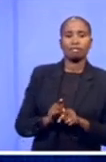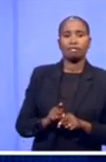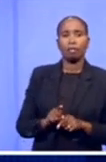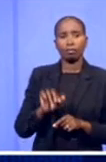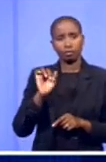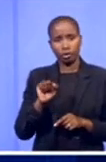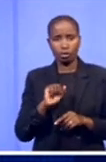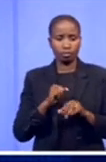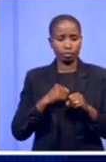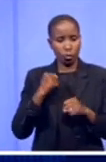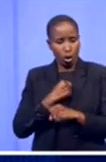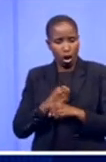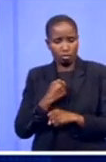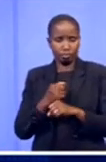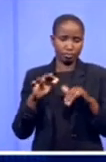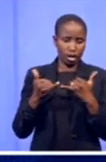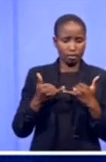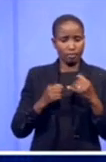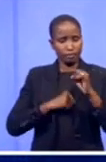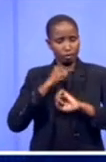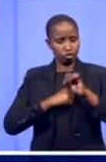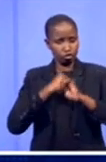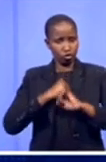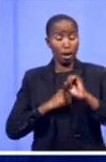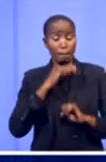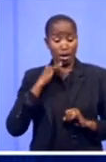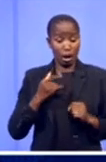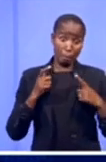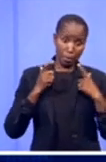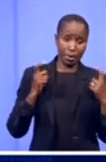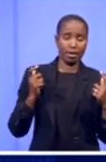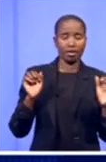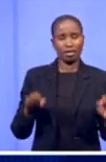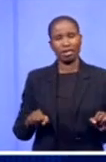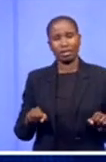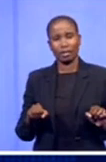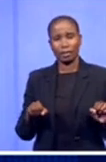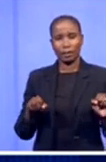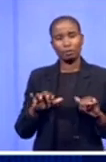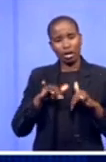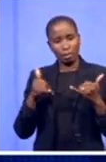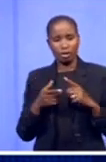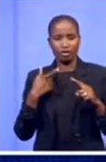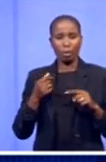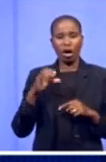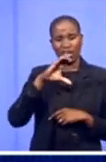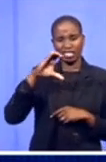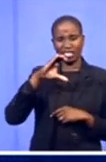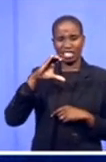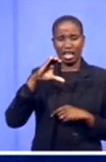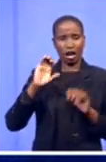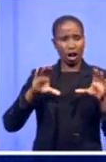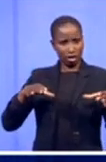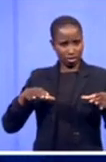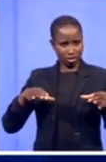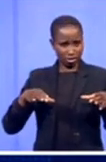largest producers of the C-Class series that we produce in South Africa. He also pointed to